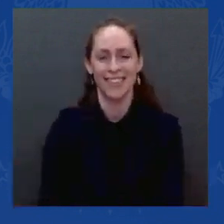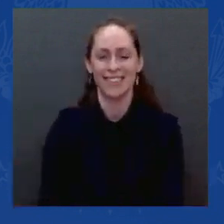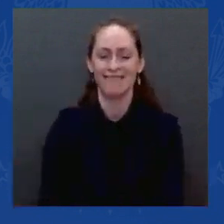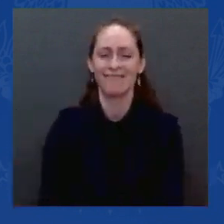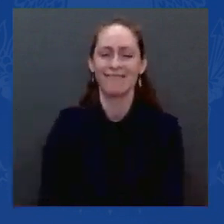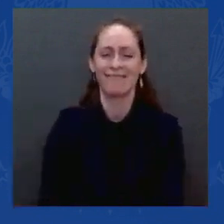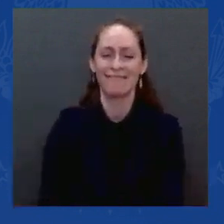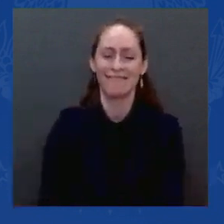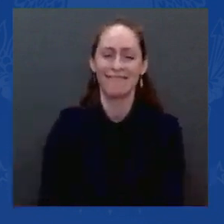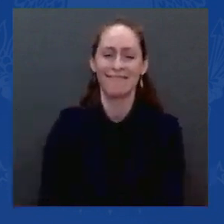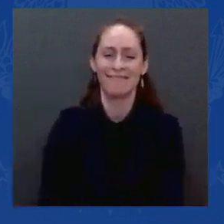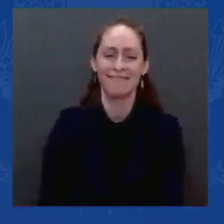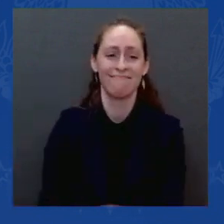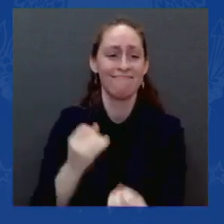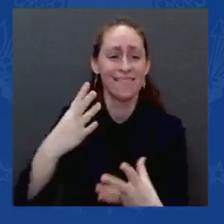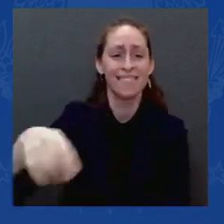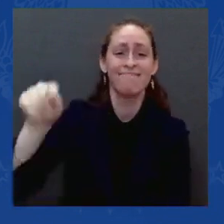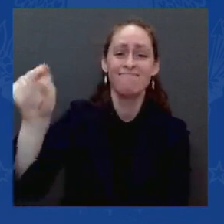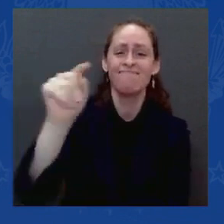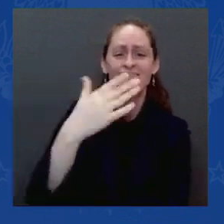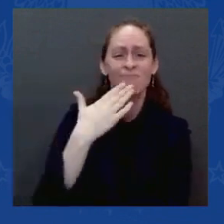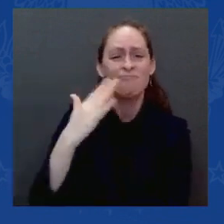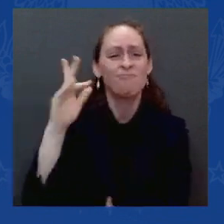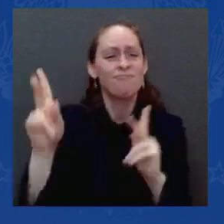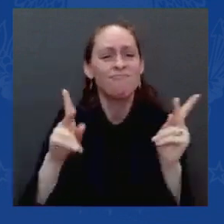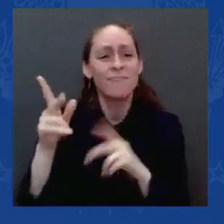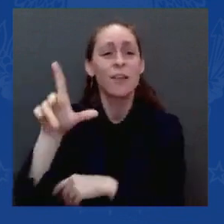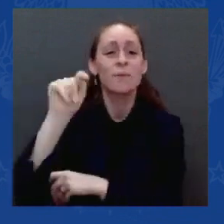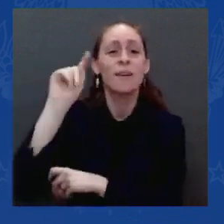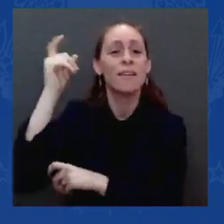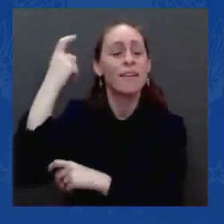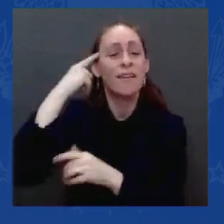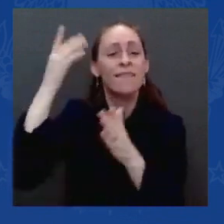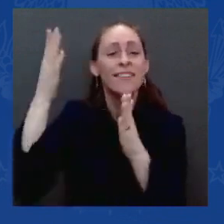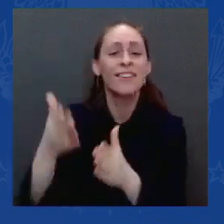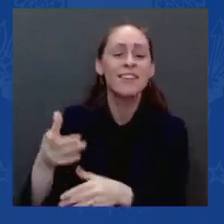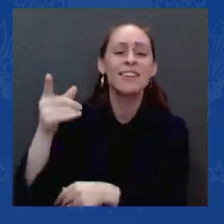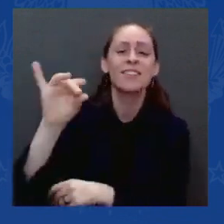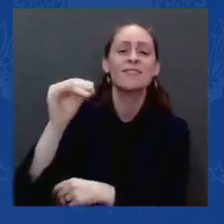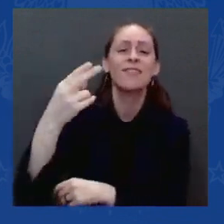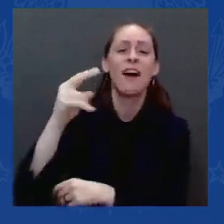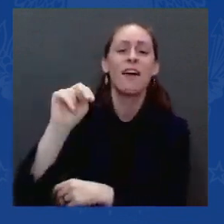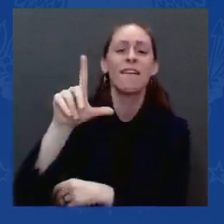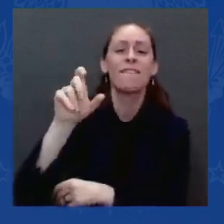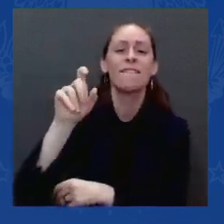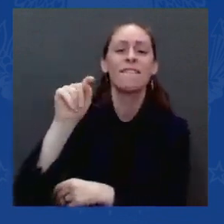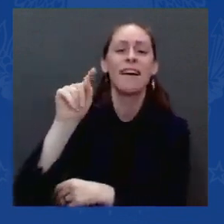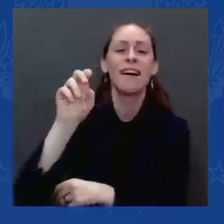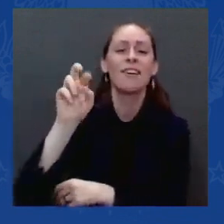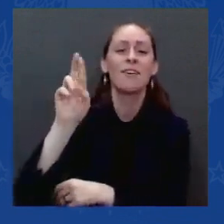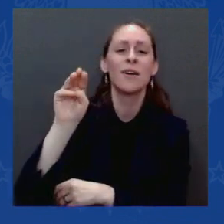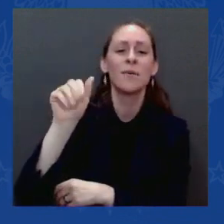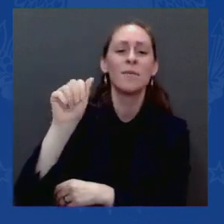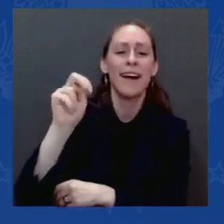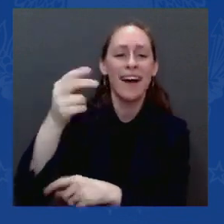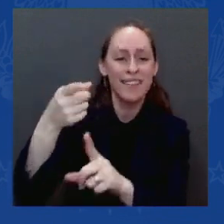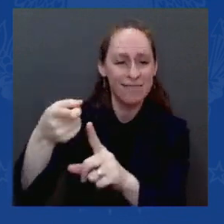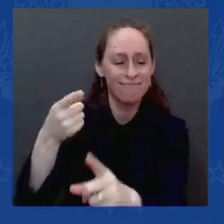John Fetterman. John, I had you in front of me when I was playing at Delaware. I could have been an All-American. I could have been big. But —